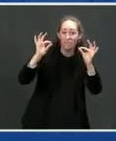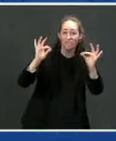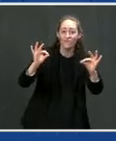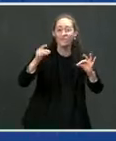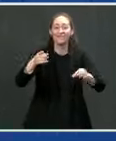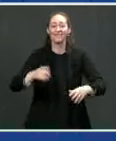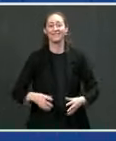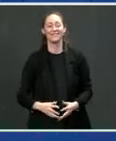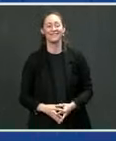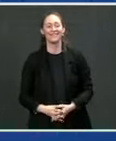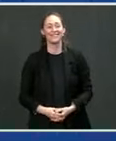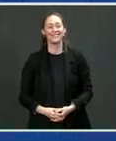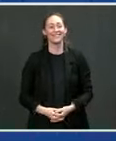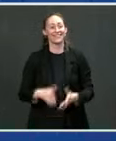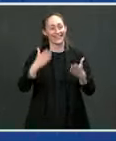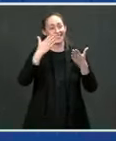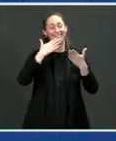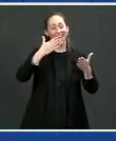Thanks for the tour, kid.